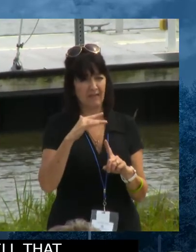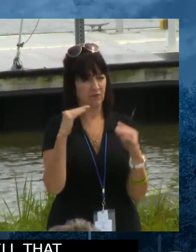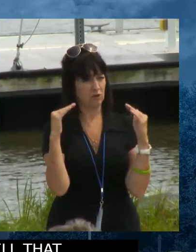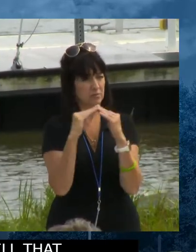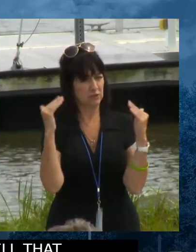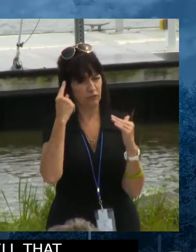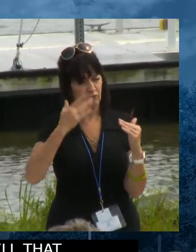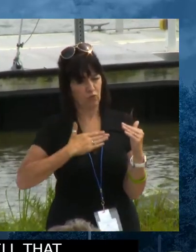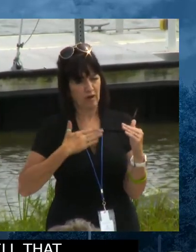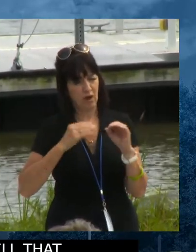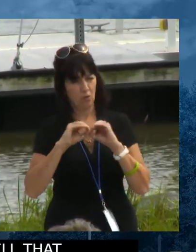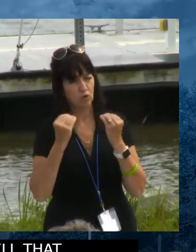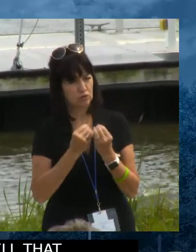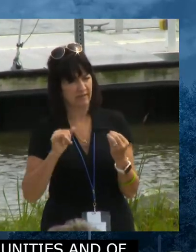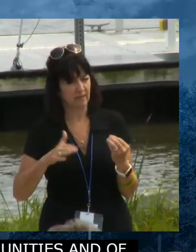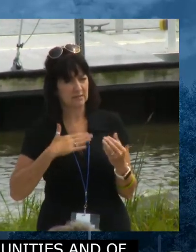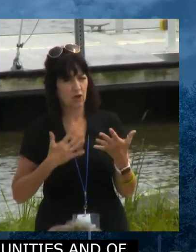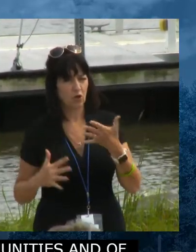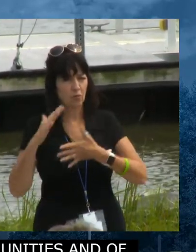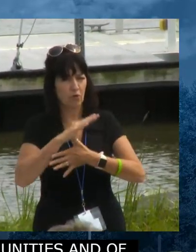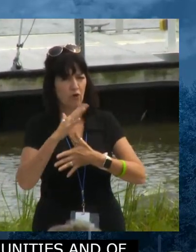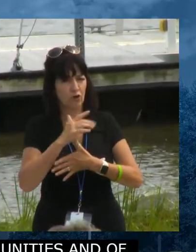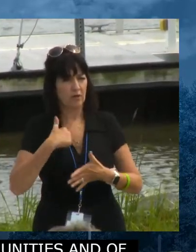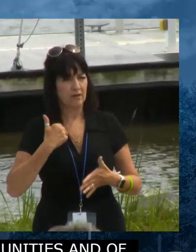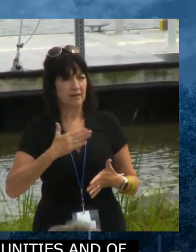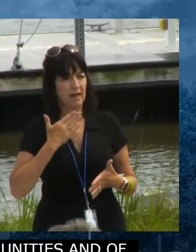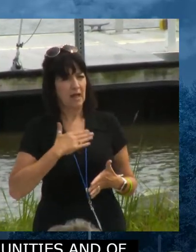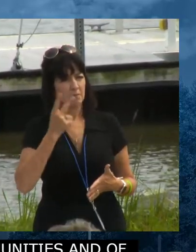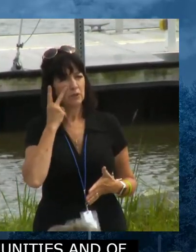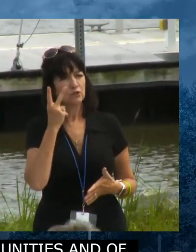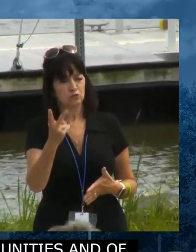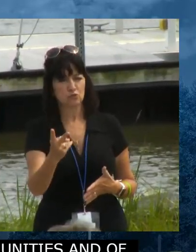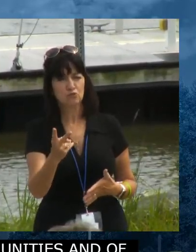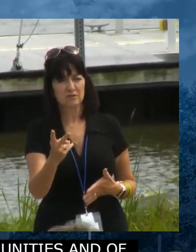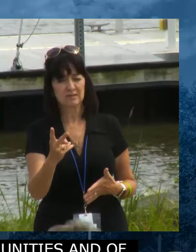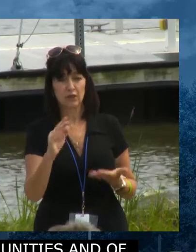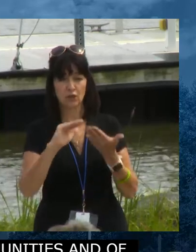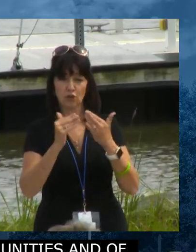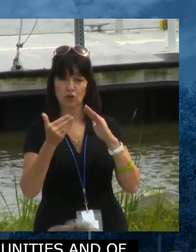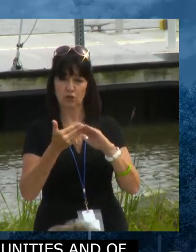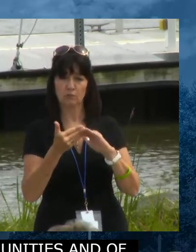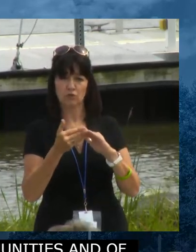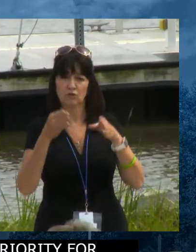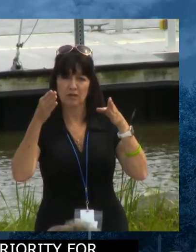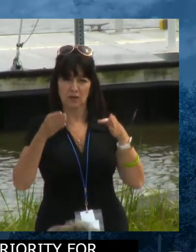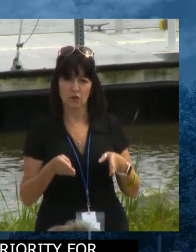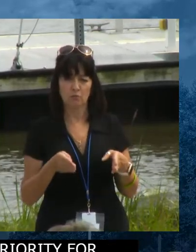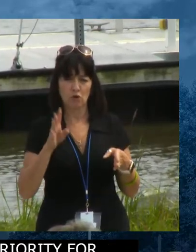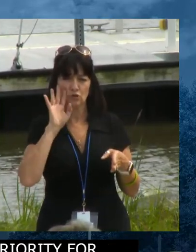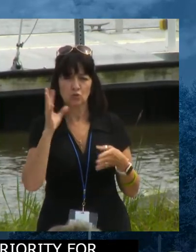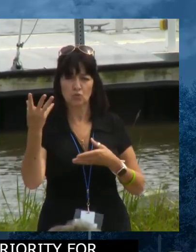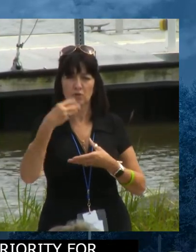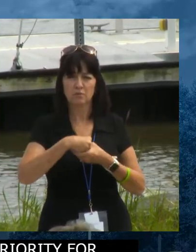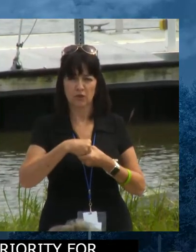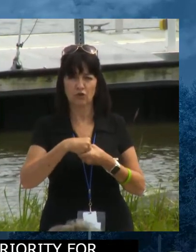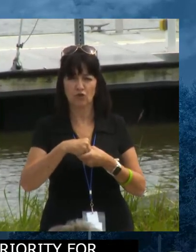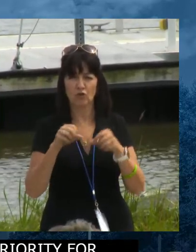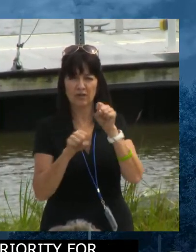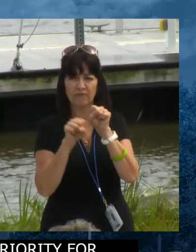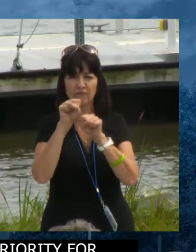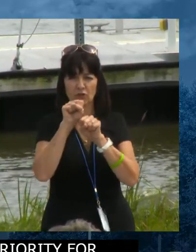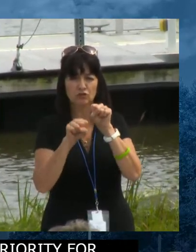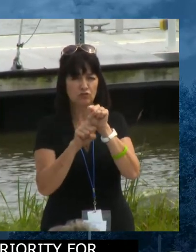for our organization, we're really pleased to see that a community member will be part of the Water Infrastructure Advisory Council to